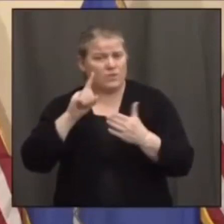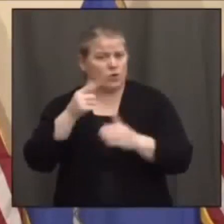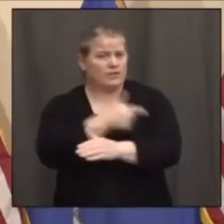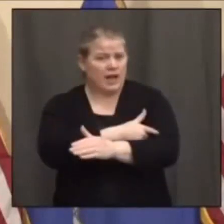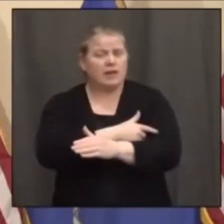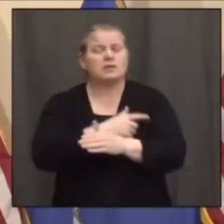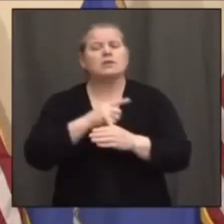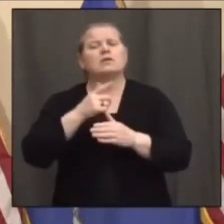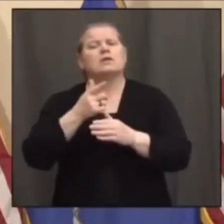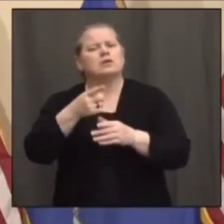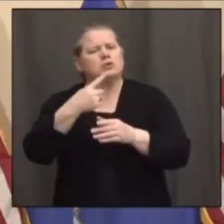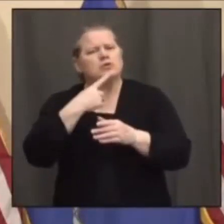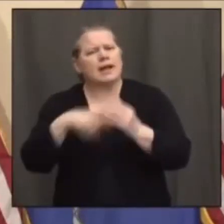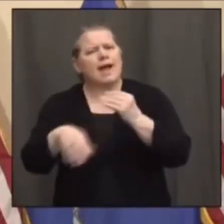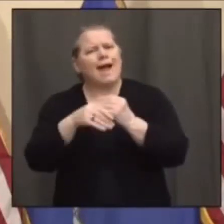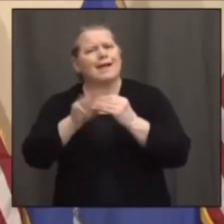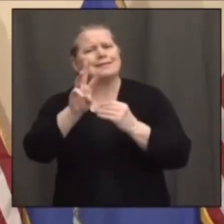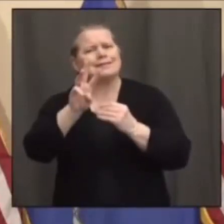schedule through the phone?